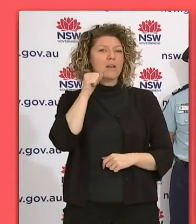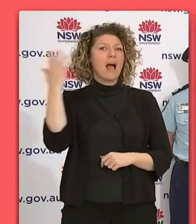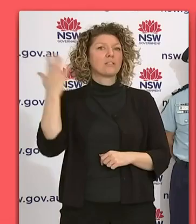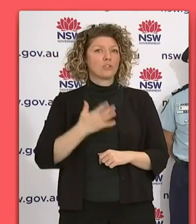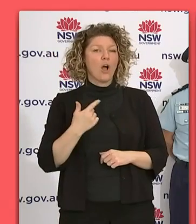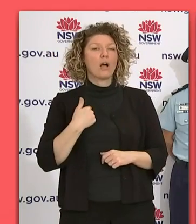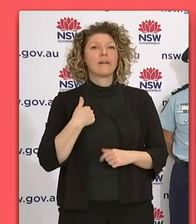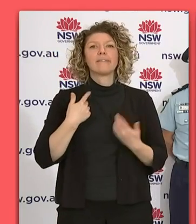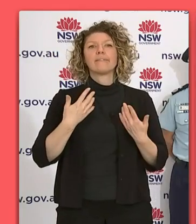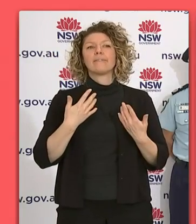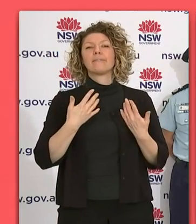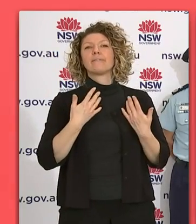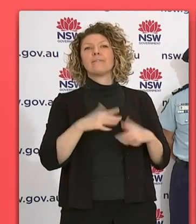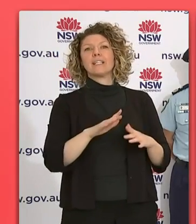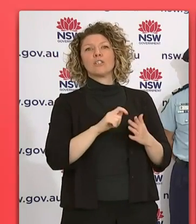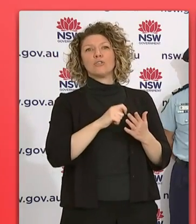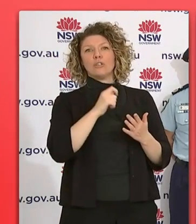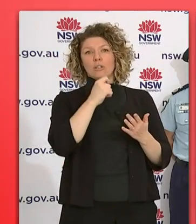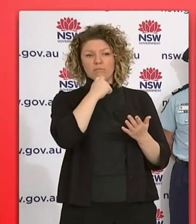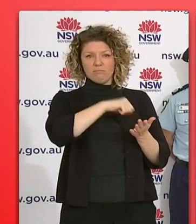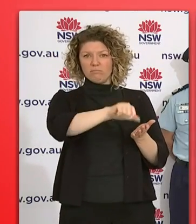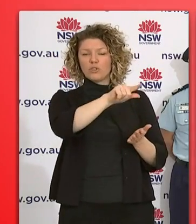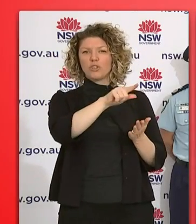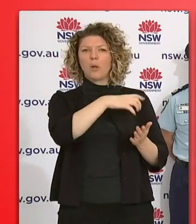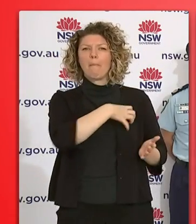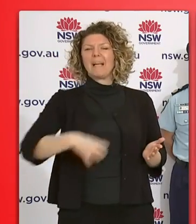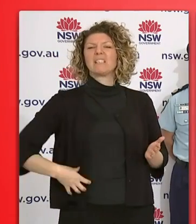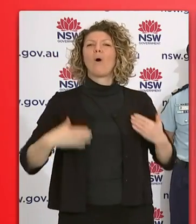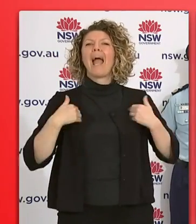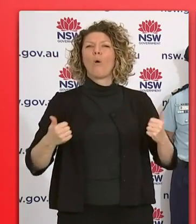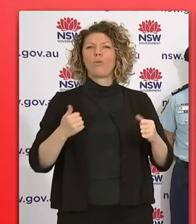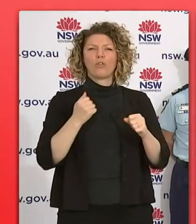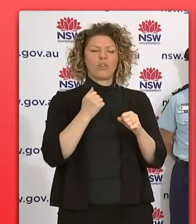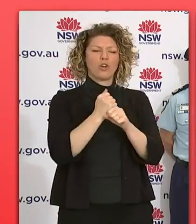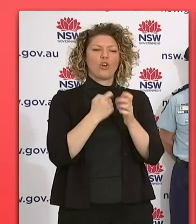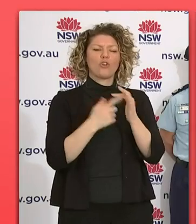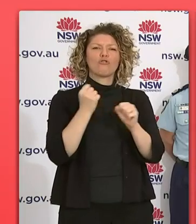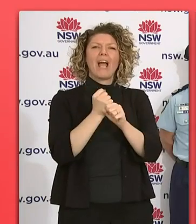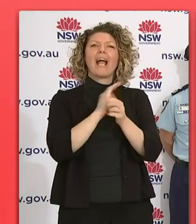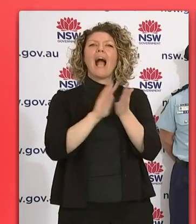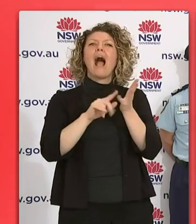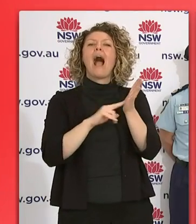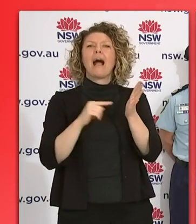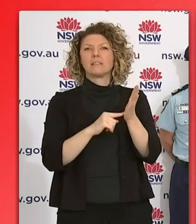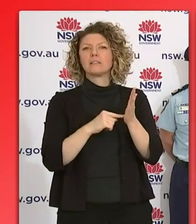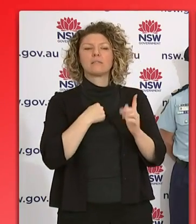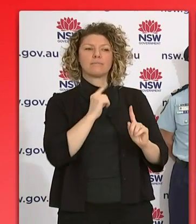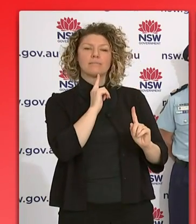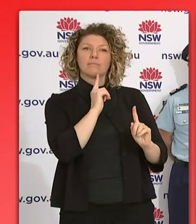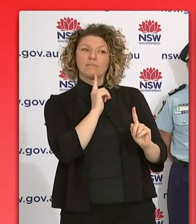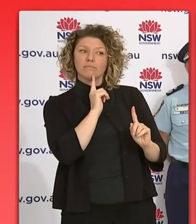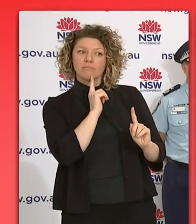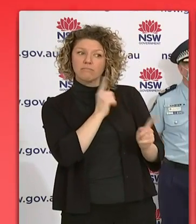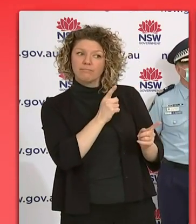wrote to Minister Hunt and just pointed out that the Aboriginal community, of